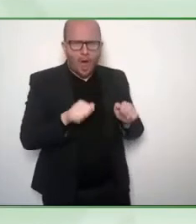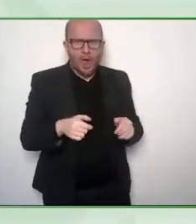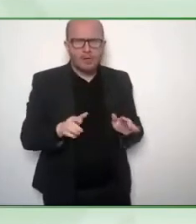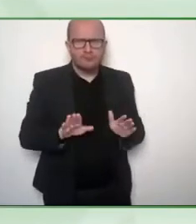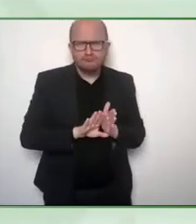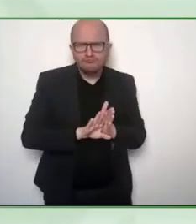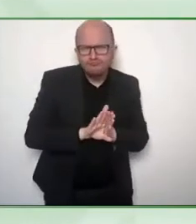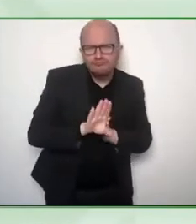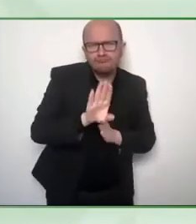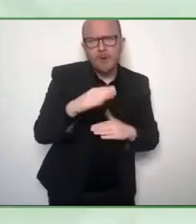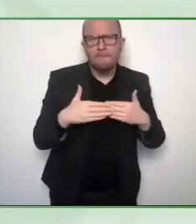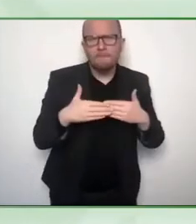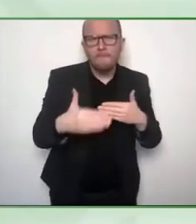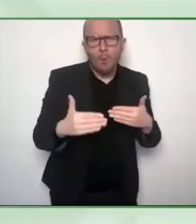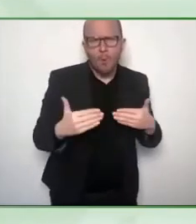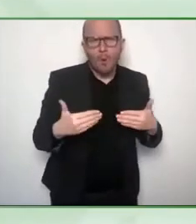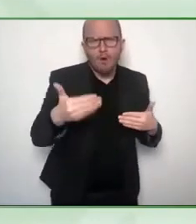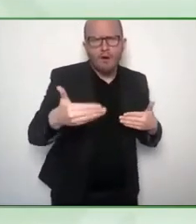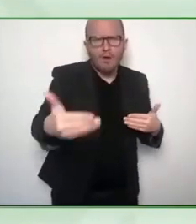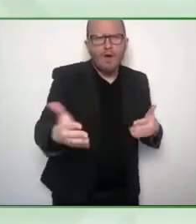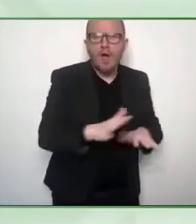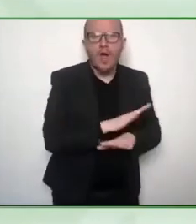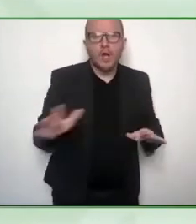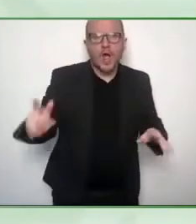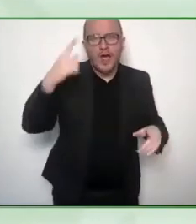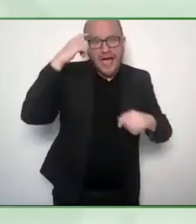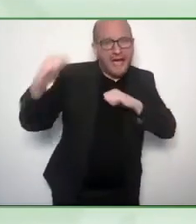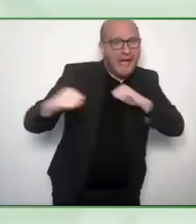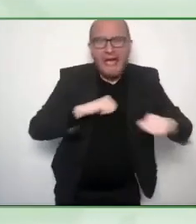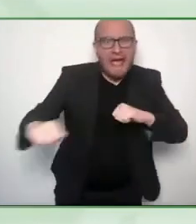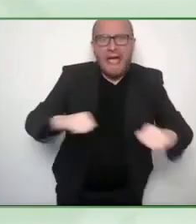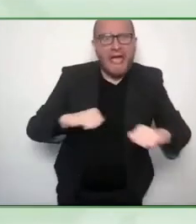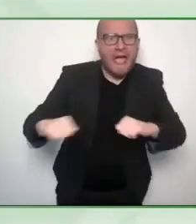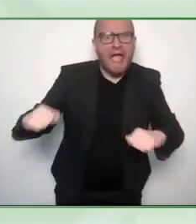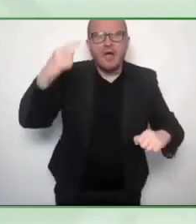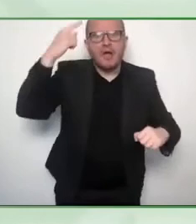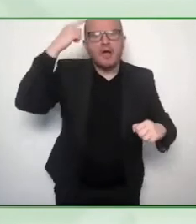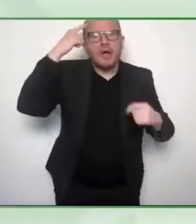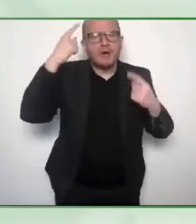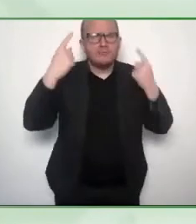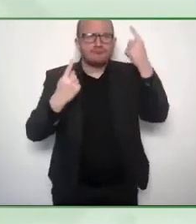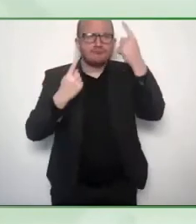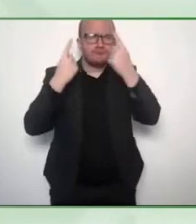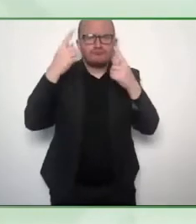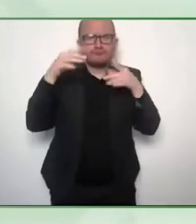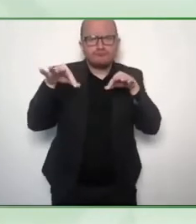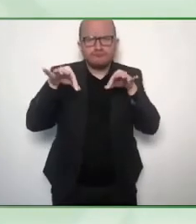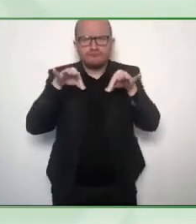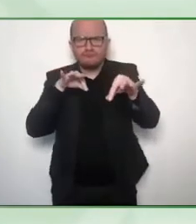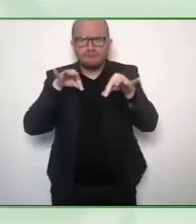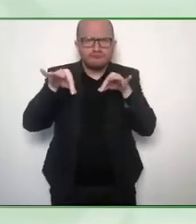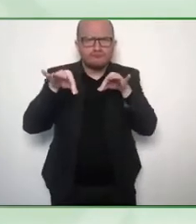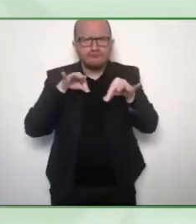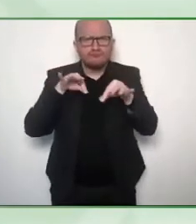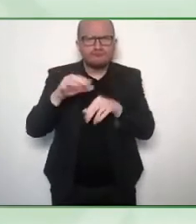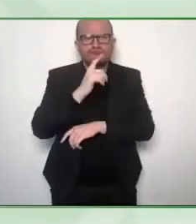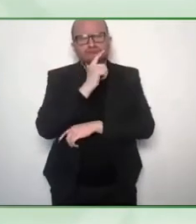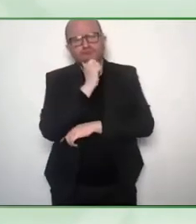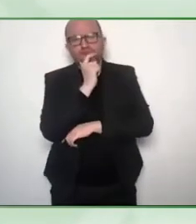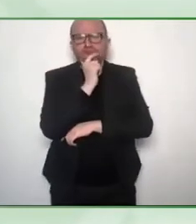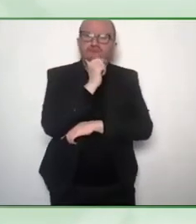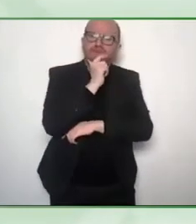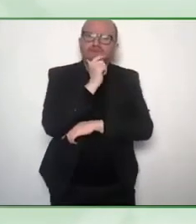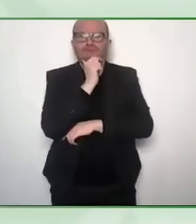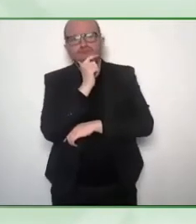which really reflects on what Robert, who is the CEO of Bank Austria, was saying yesterday, when we create inclusive solutions,